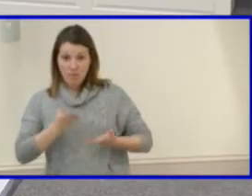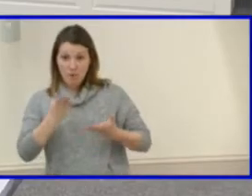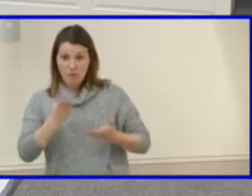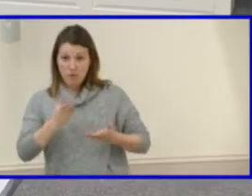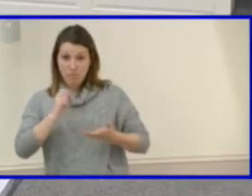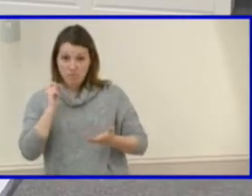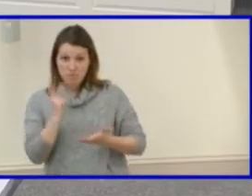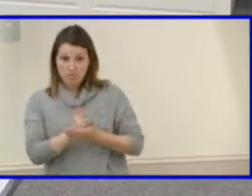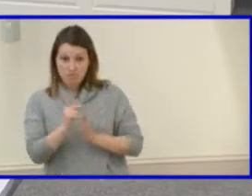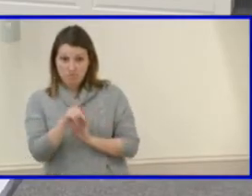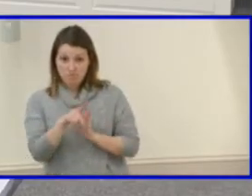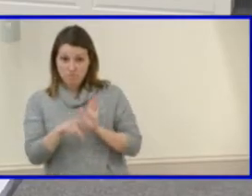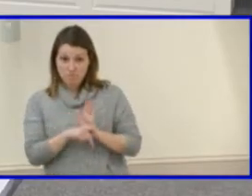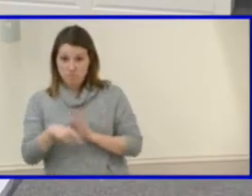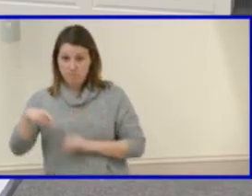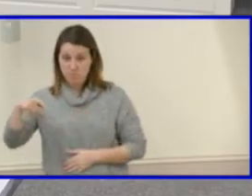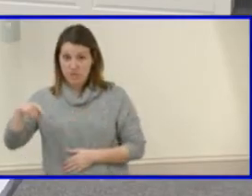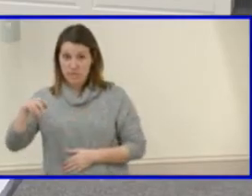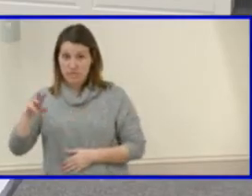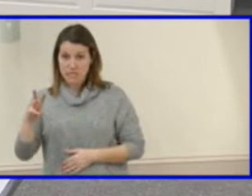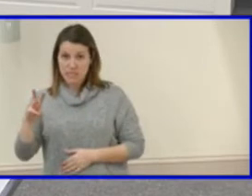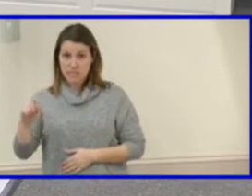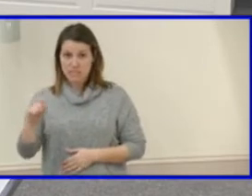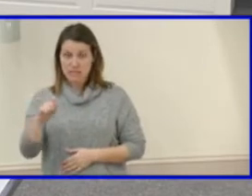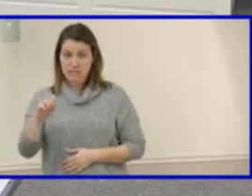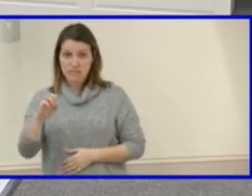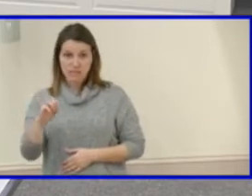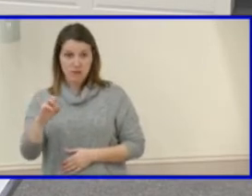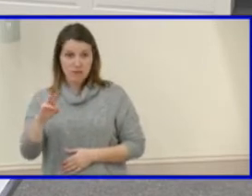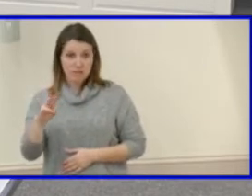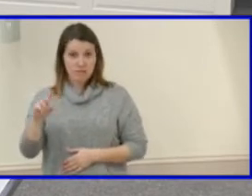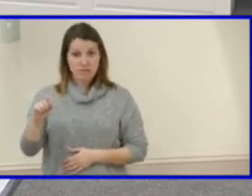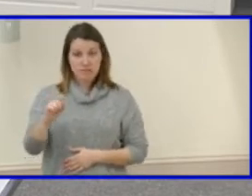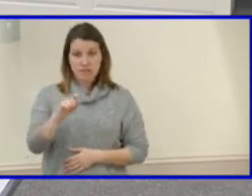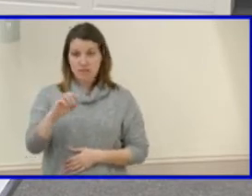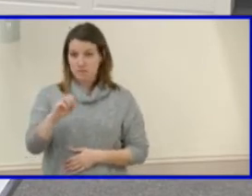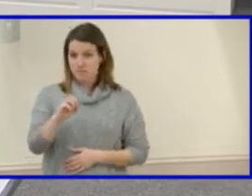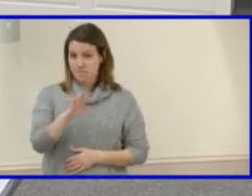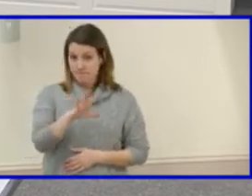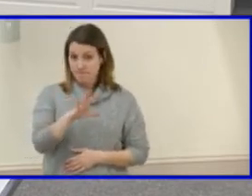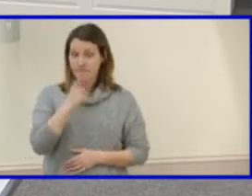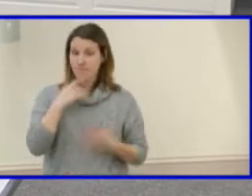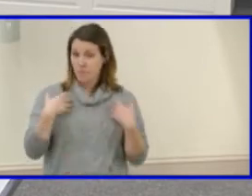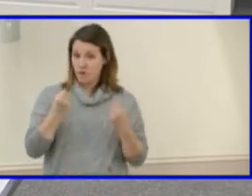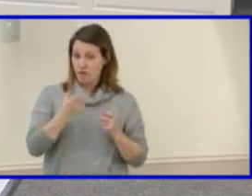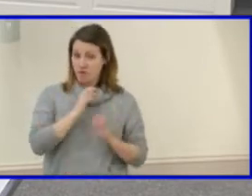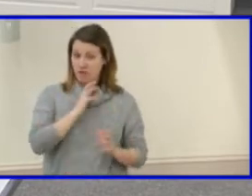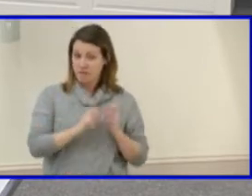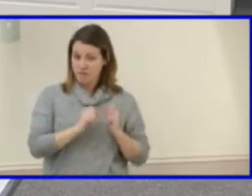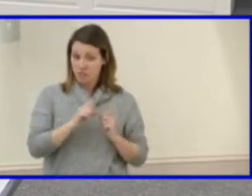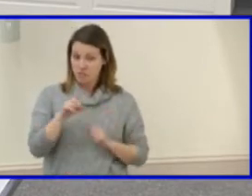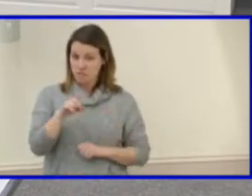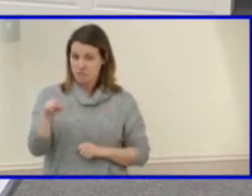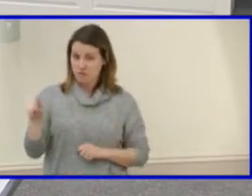revisions to policy P6-06-005 recovery of damages?